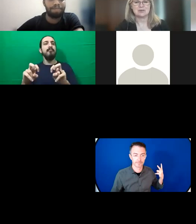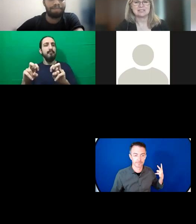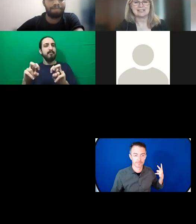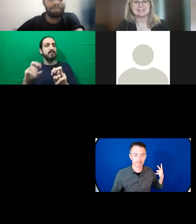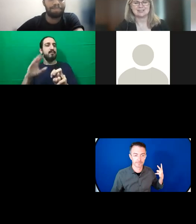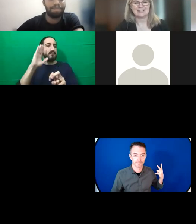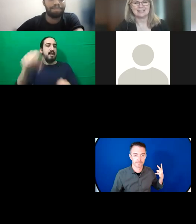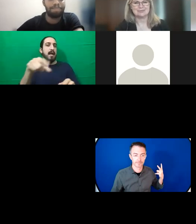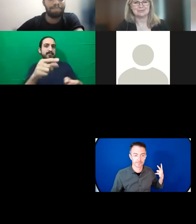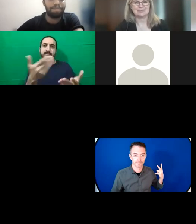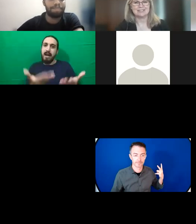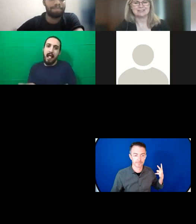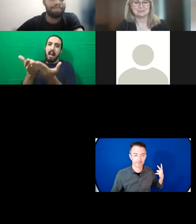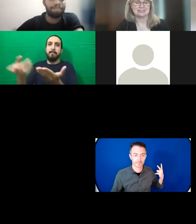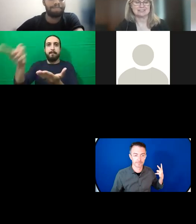always sounds a little